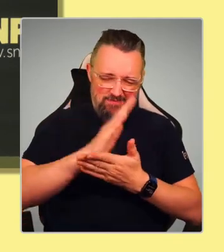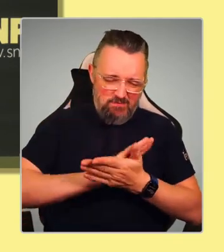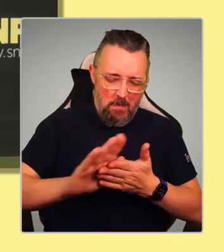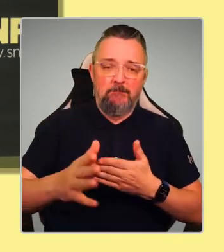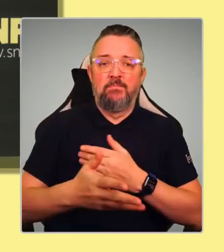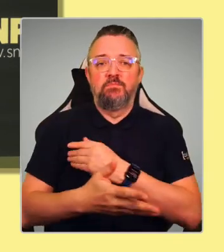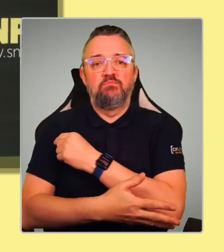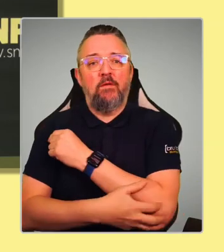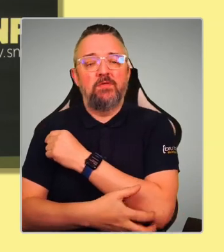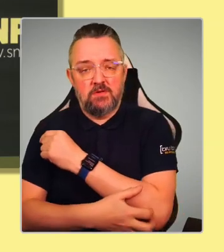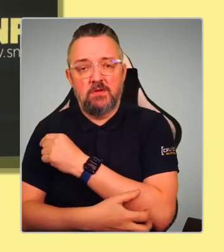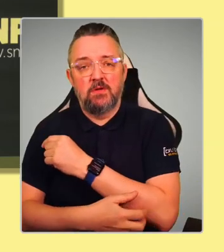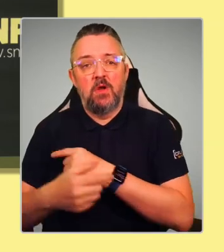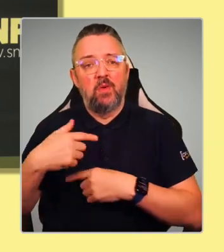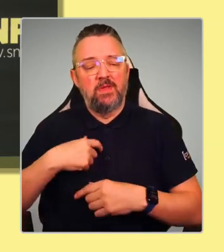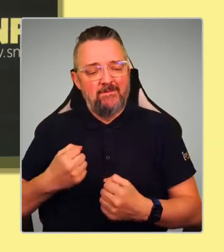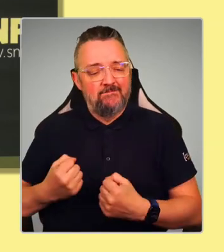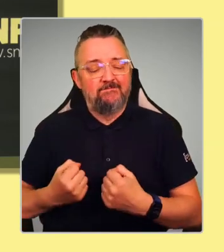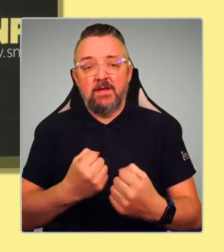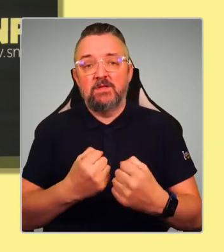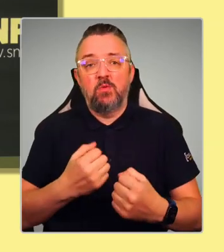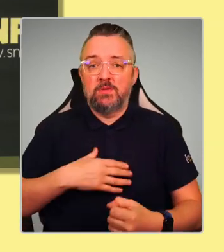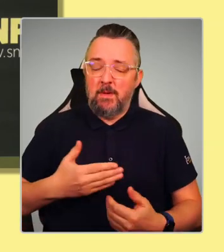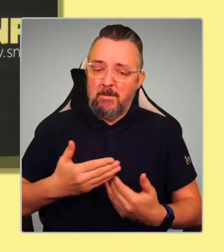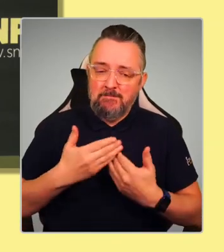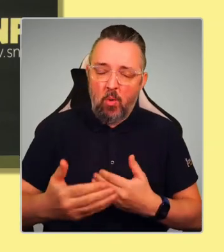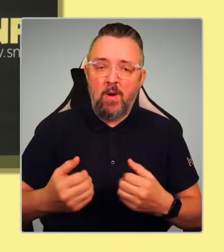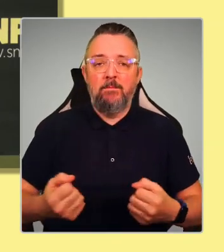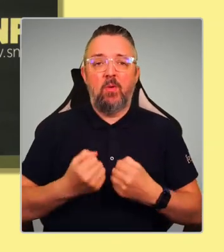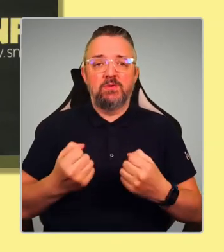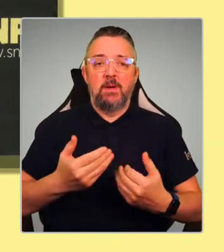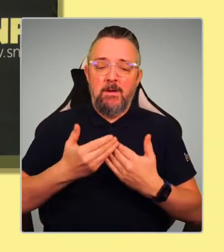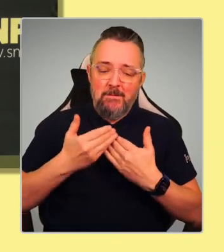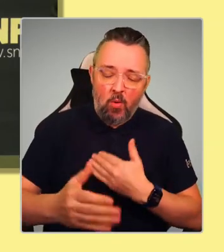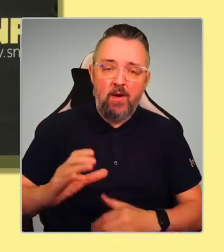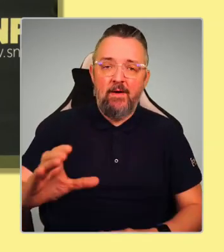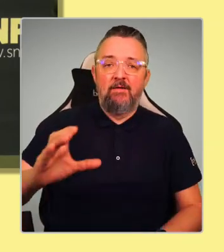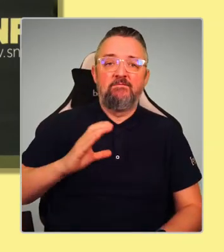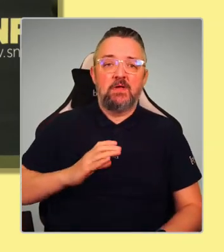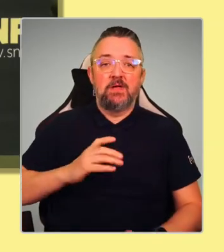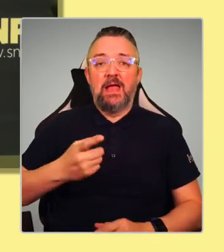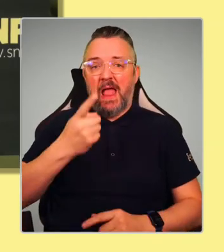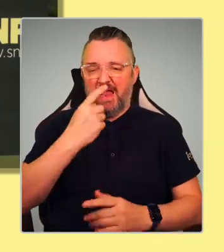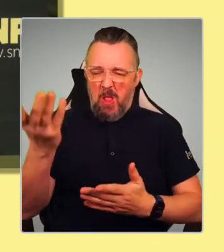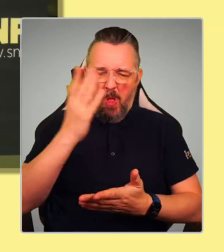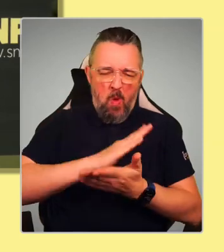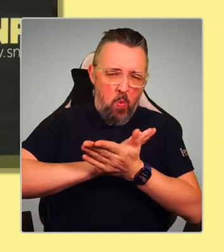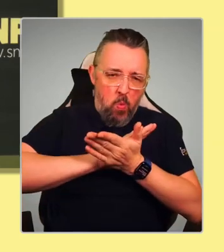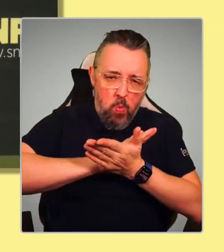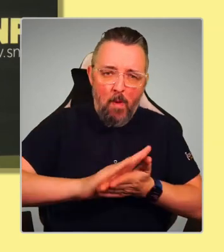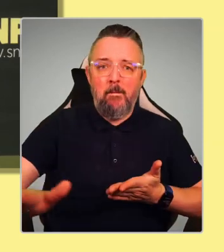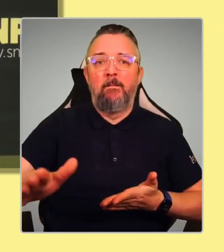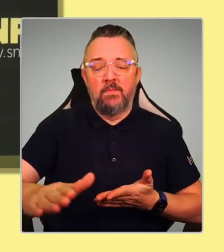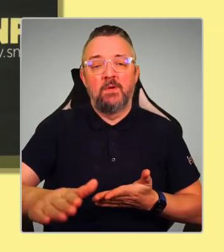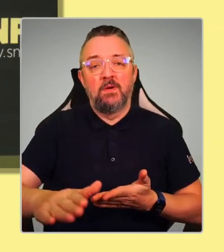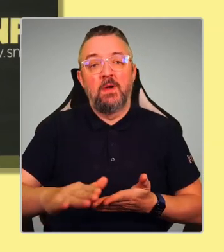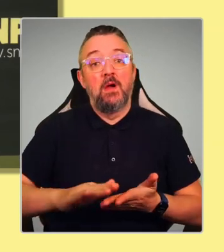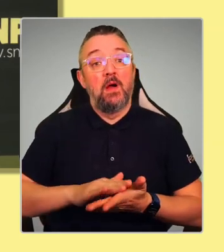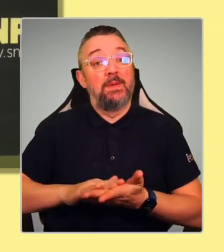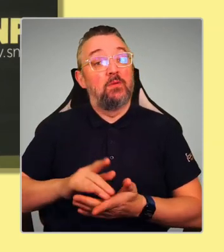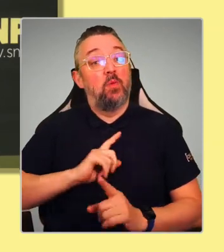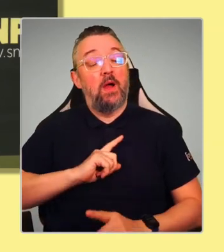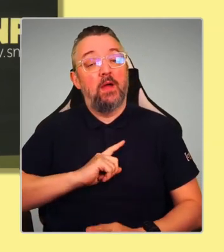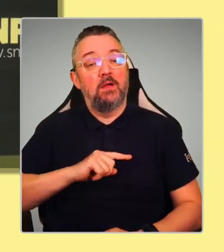for more powers and more funding to end it once and for all, so that Scotland will not be known for the